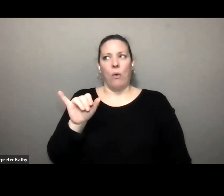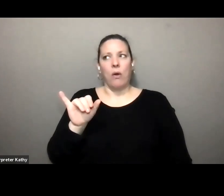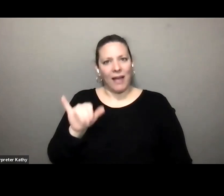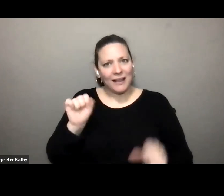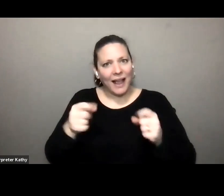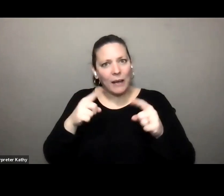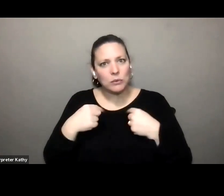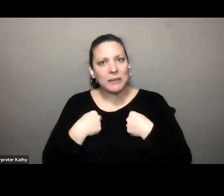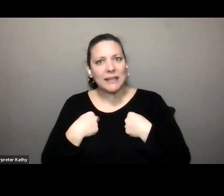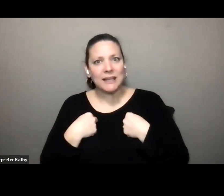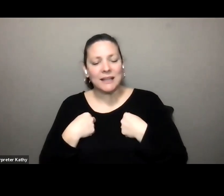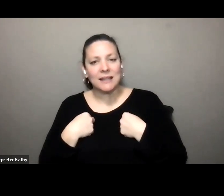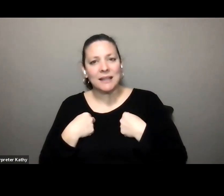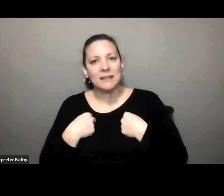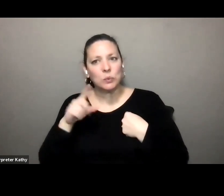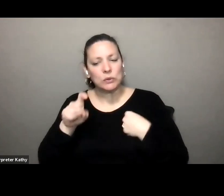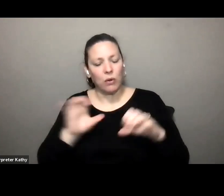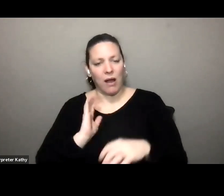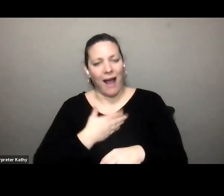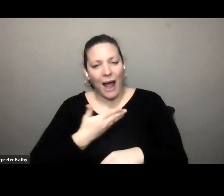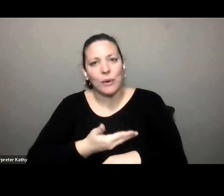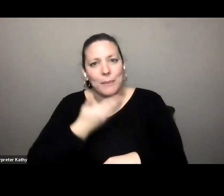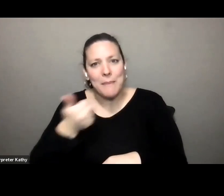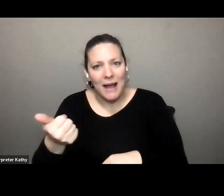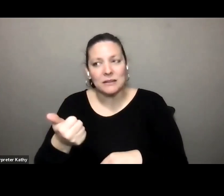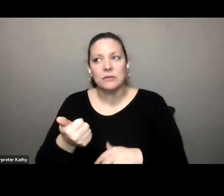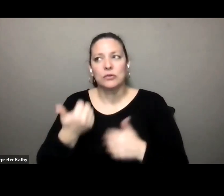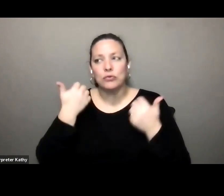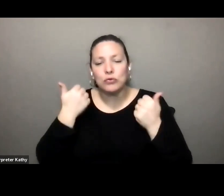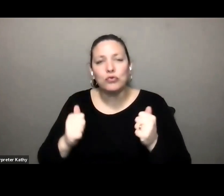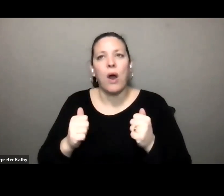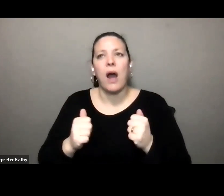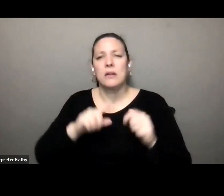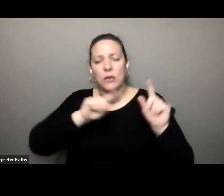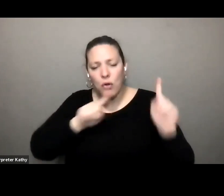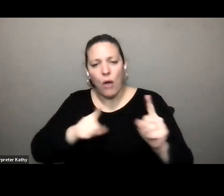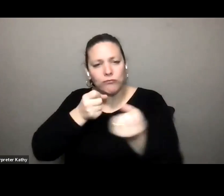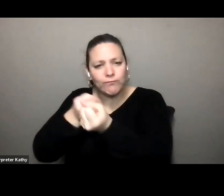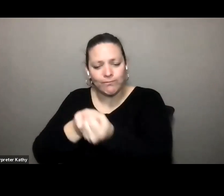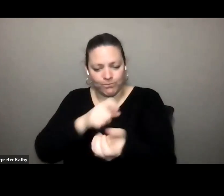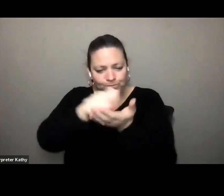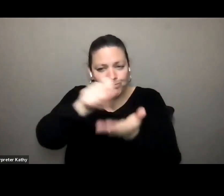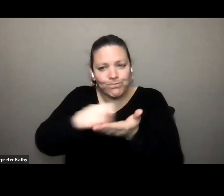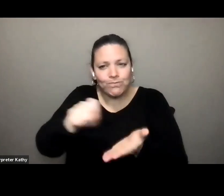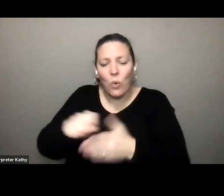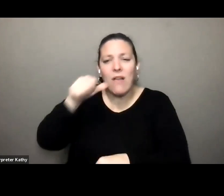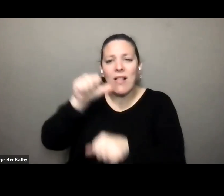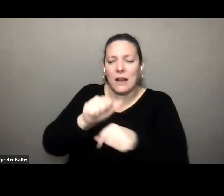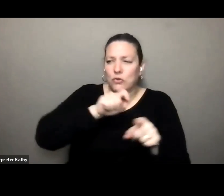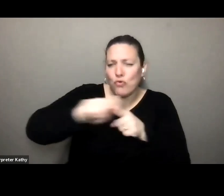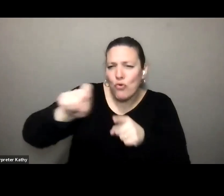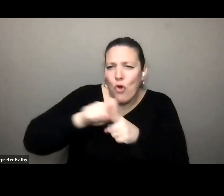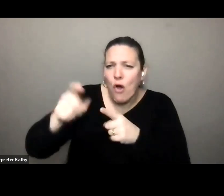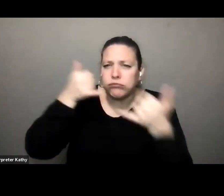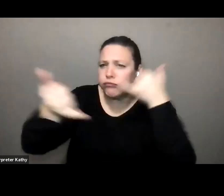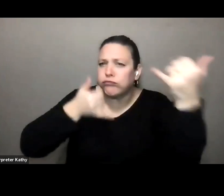you so so let's do our best and you know get out there and be supportive and write our letters and and call you